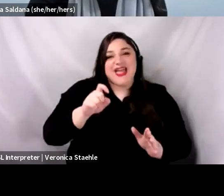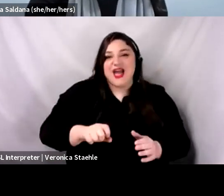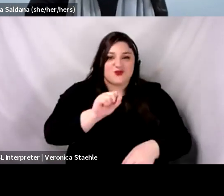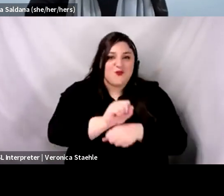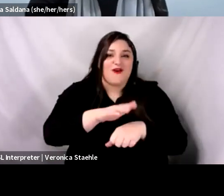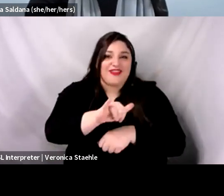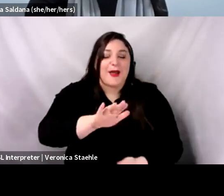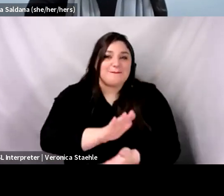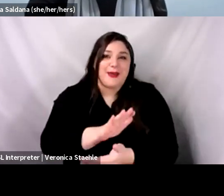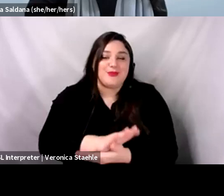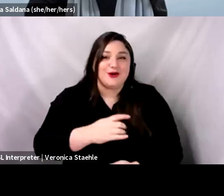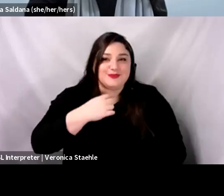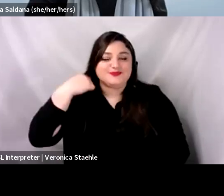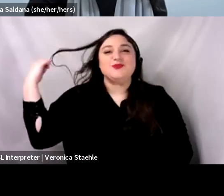now.